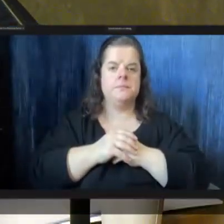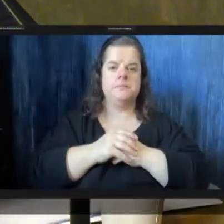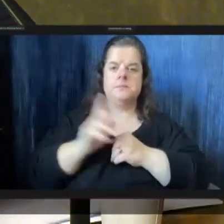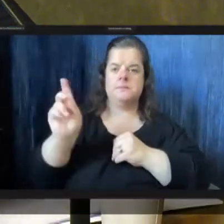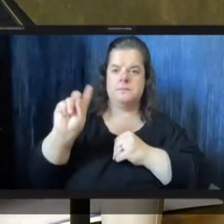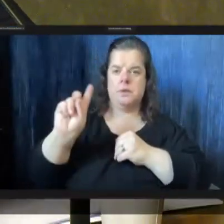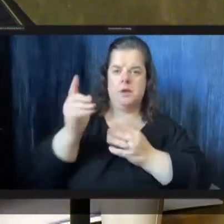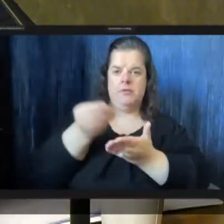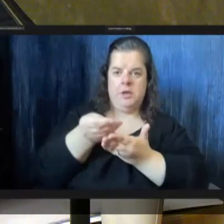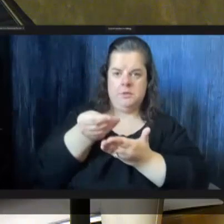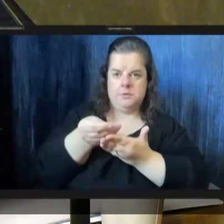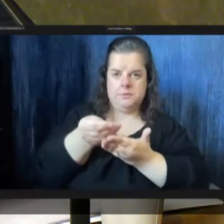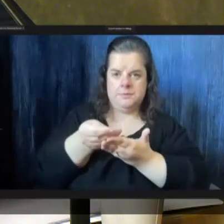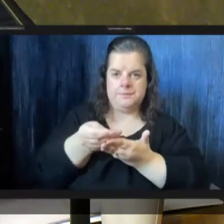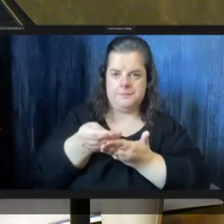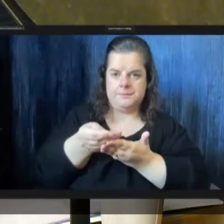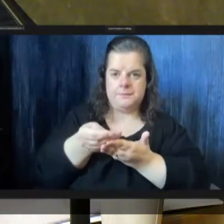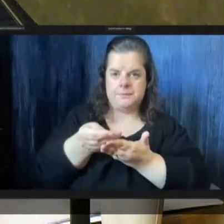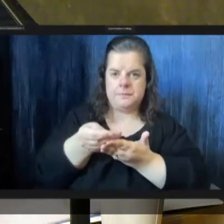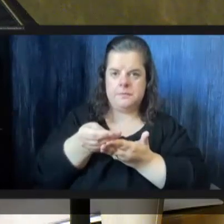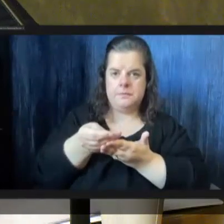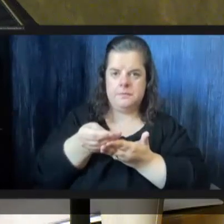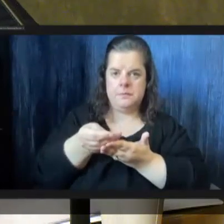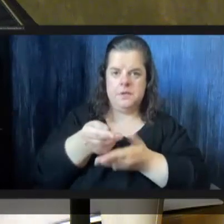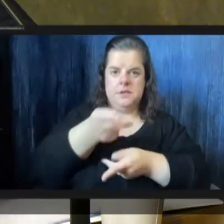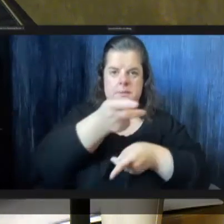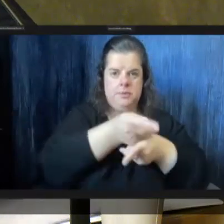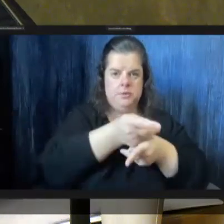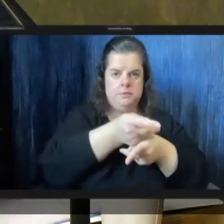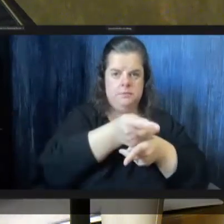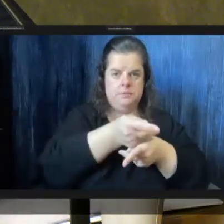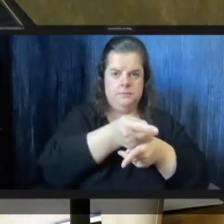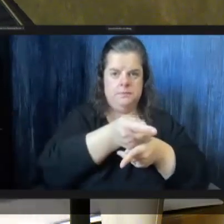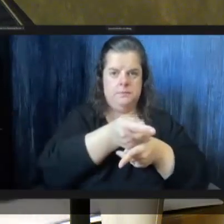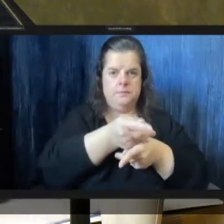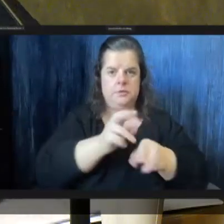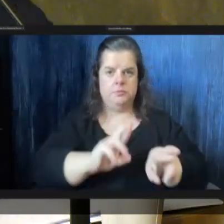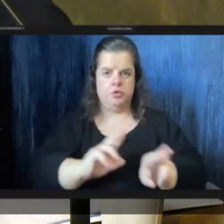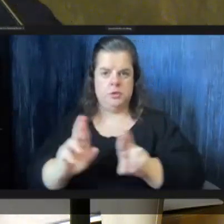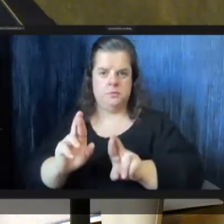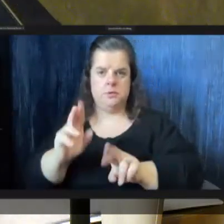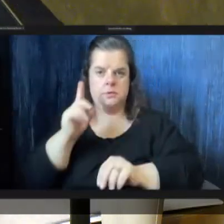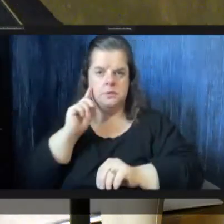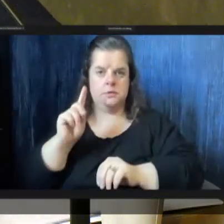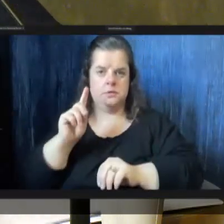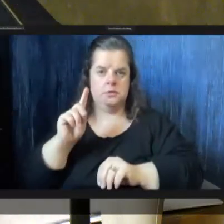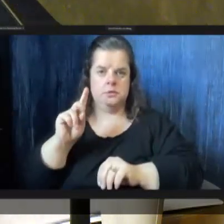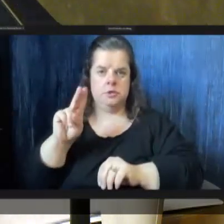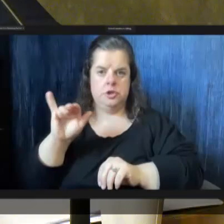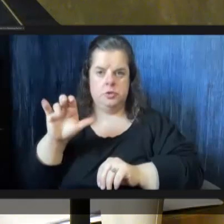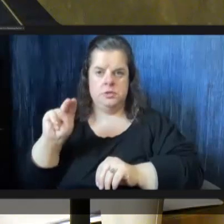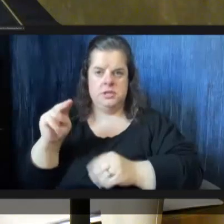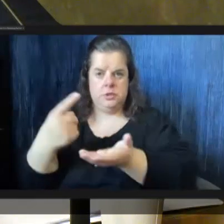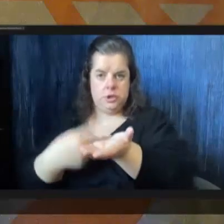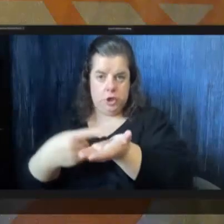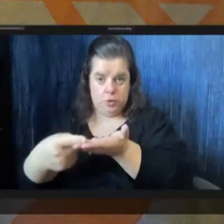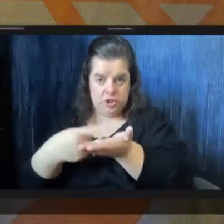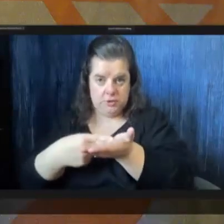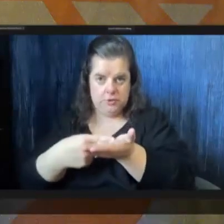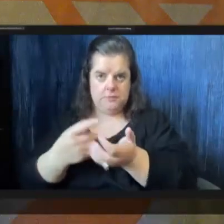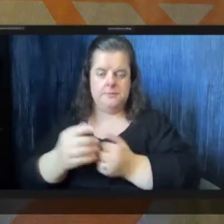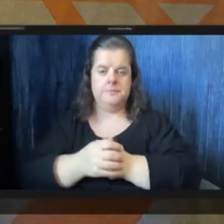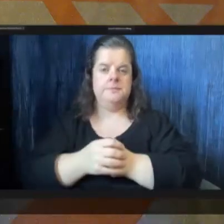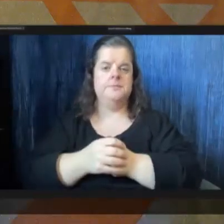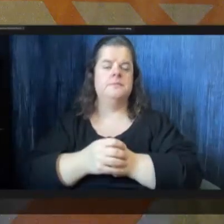the funds be uh kept in preparation for the the union negotiations that